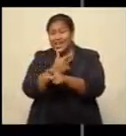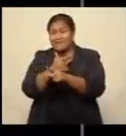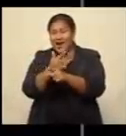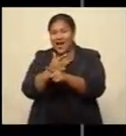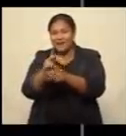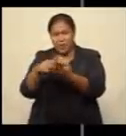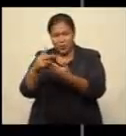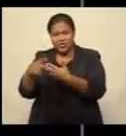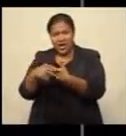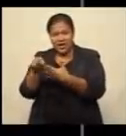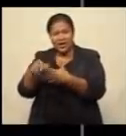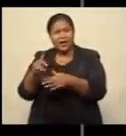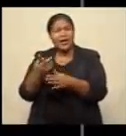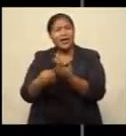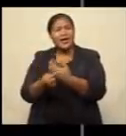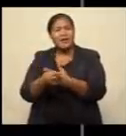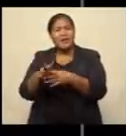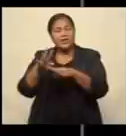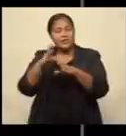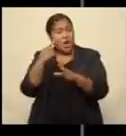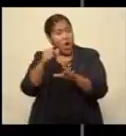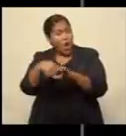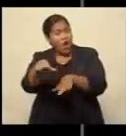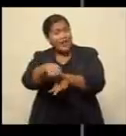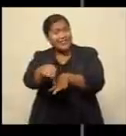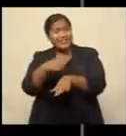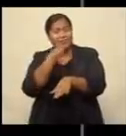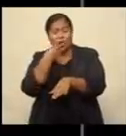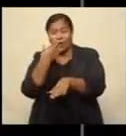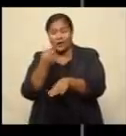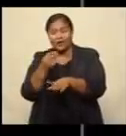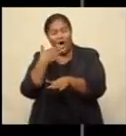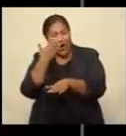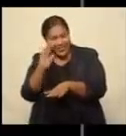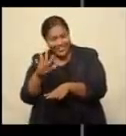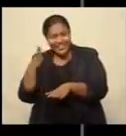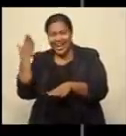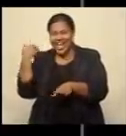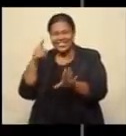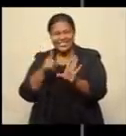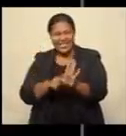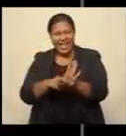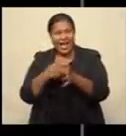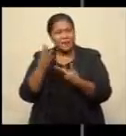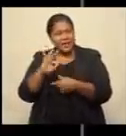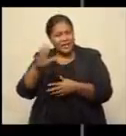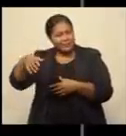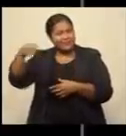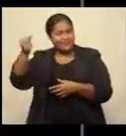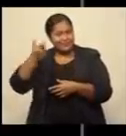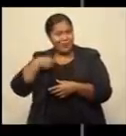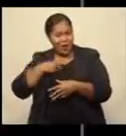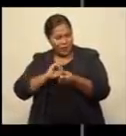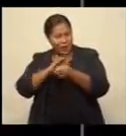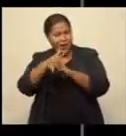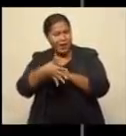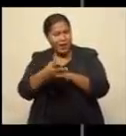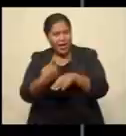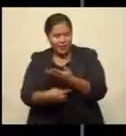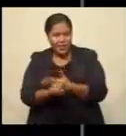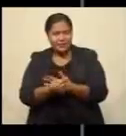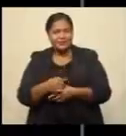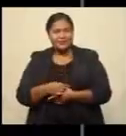scheme commenced in August last year, and there are no indications of a temporary halt despite the second wave of COVID-19.